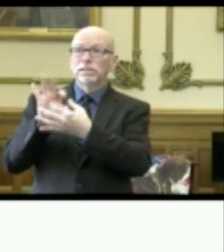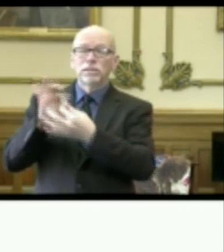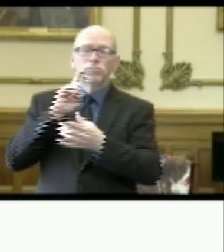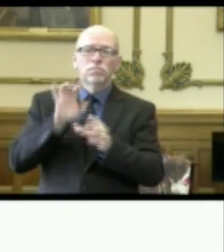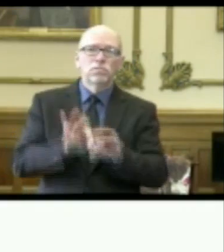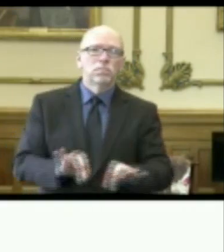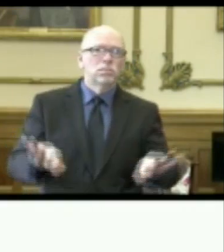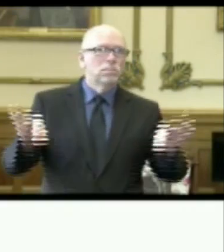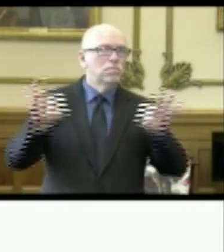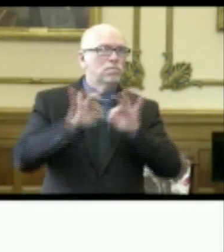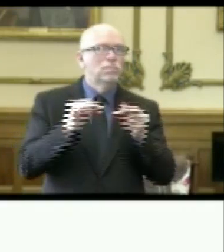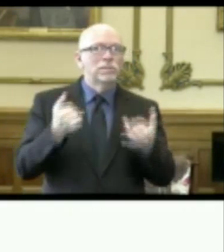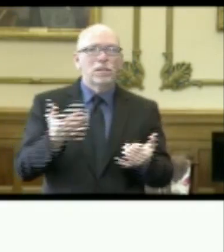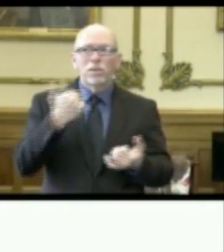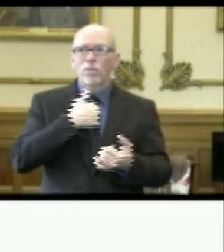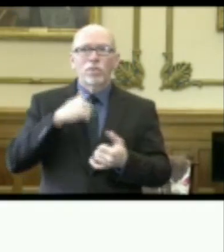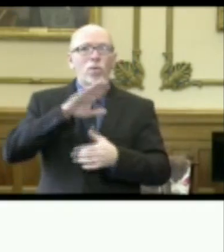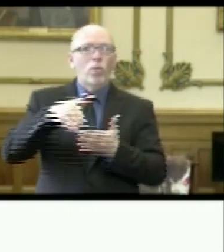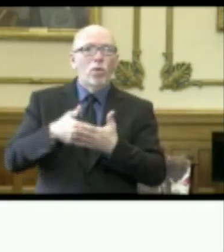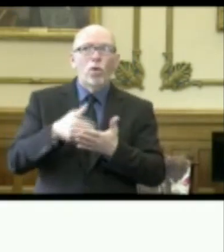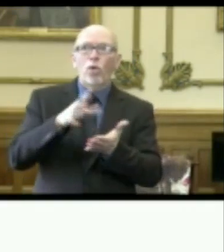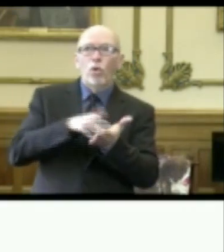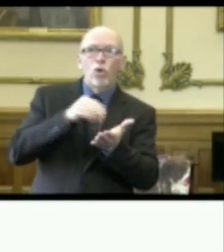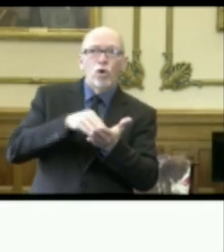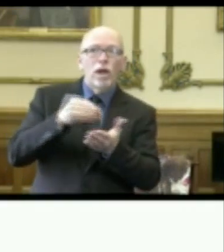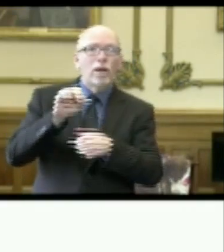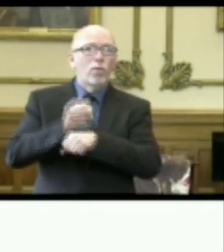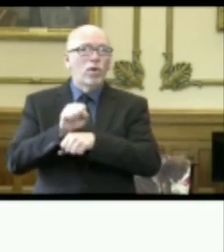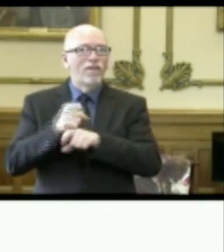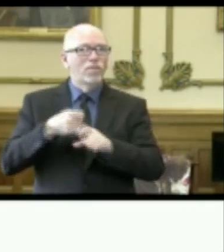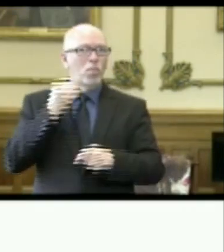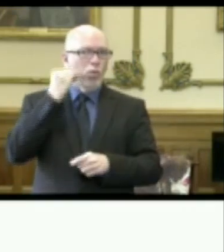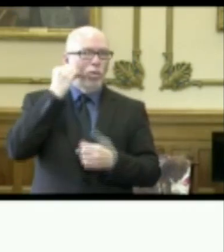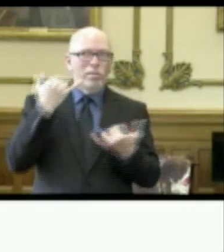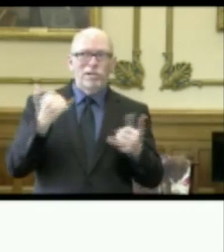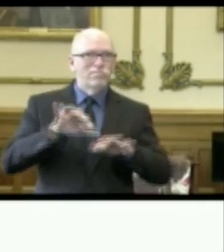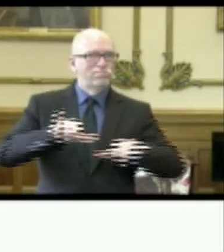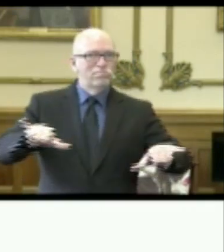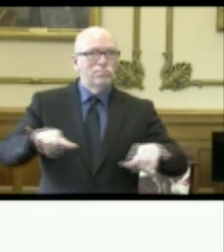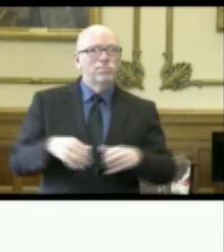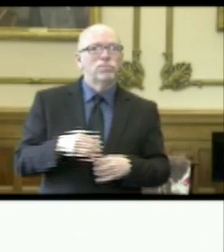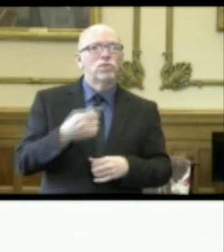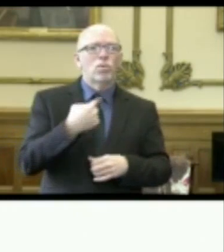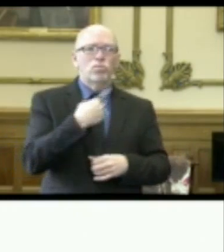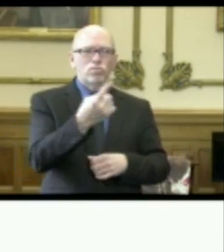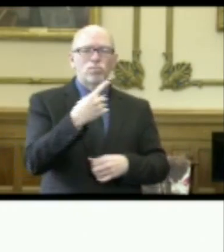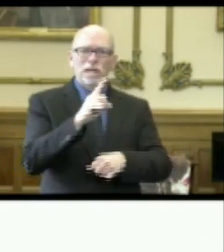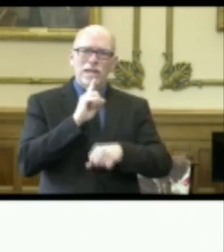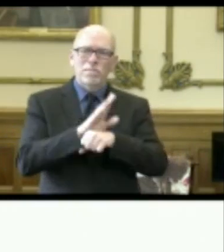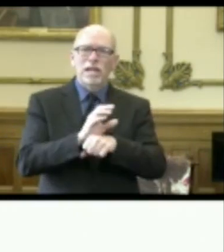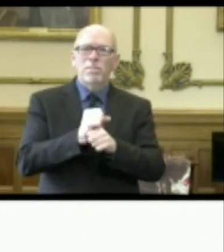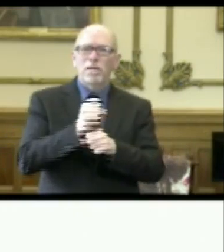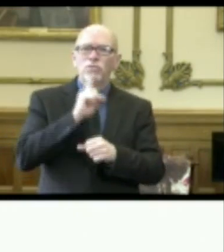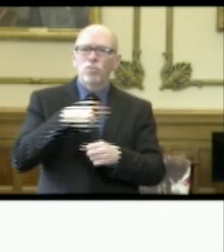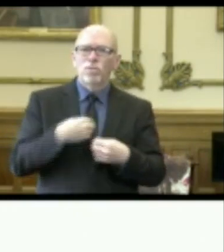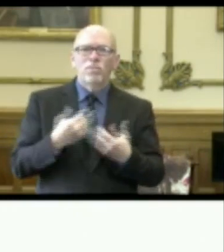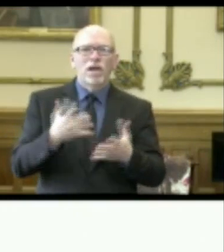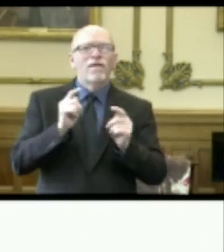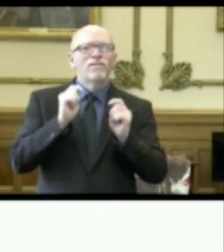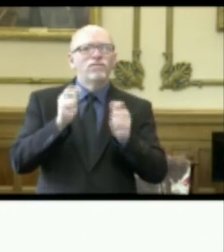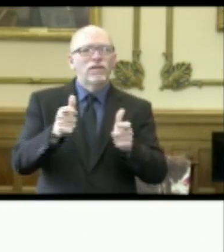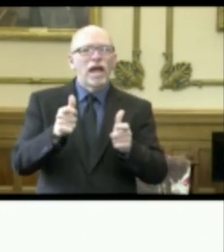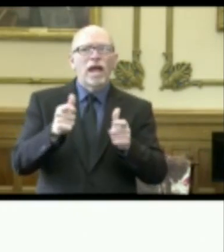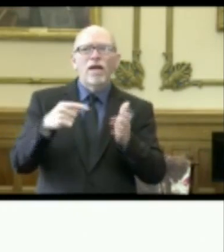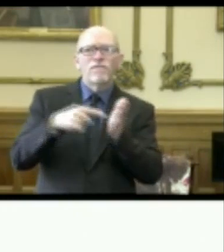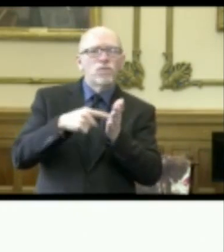now, as we are all working and learning from home. And you and I remain committed to providing fast, affordable,